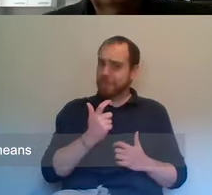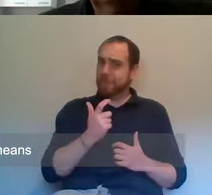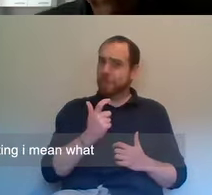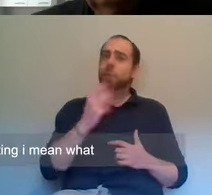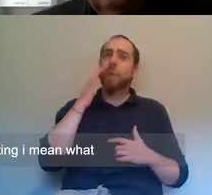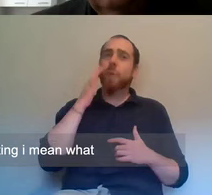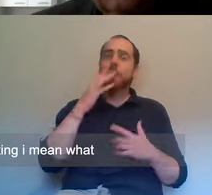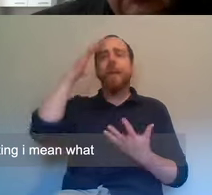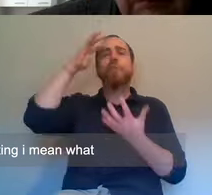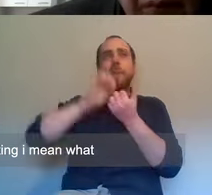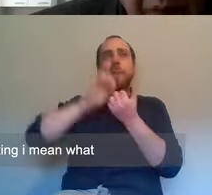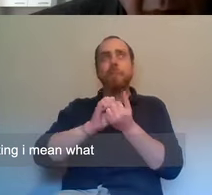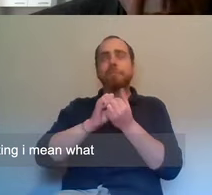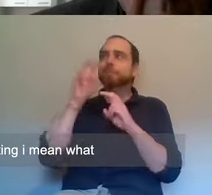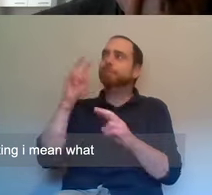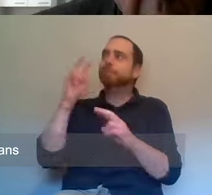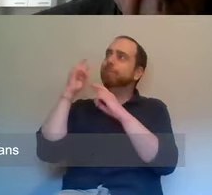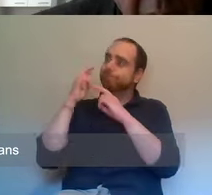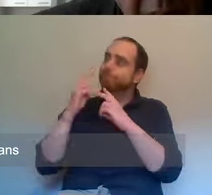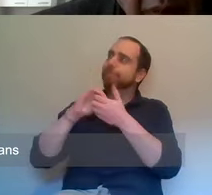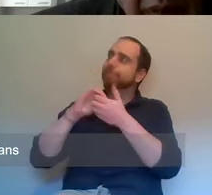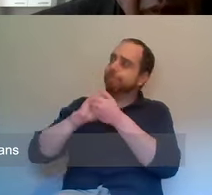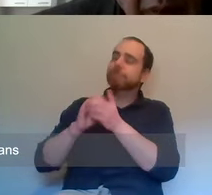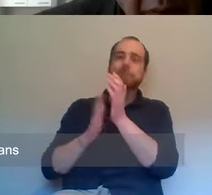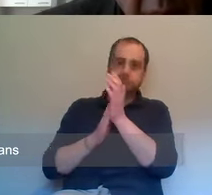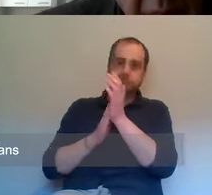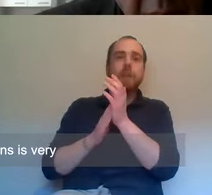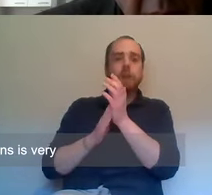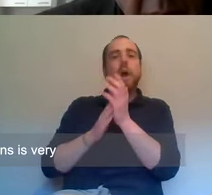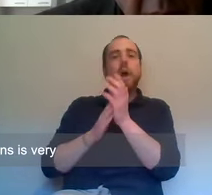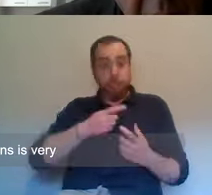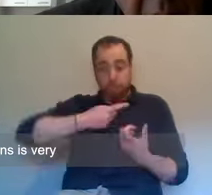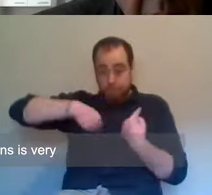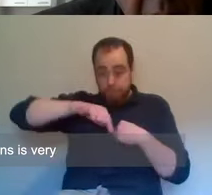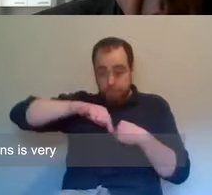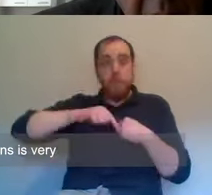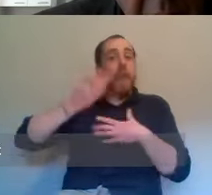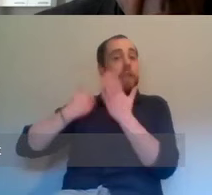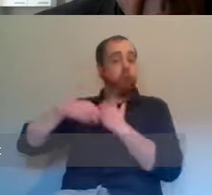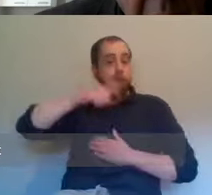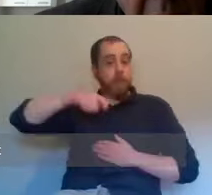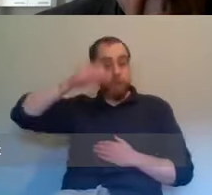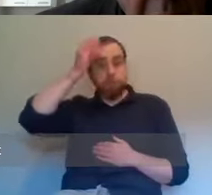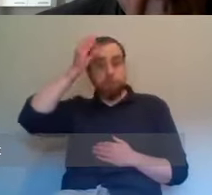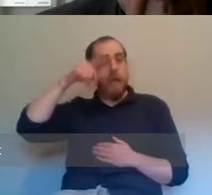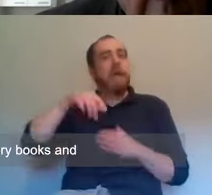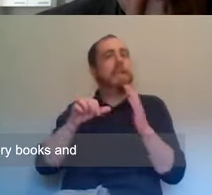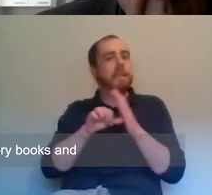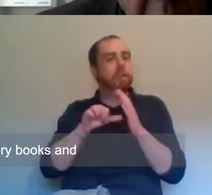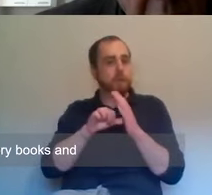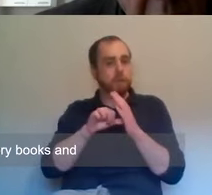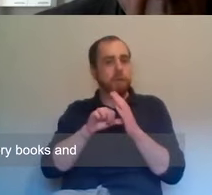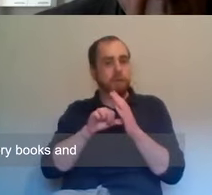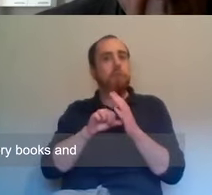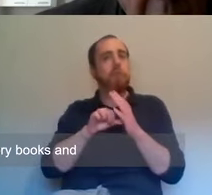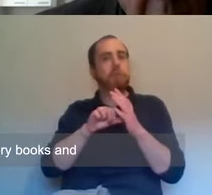what we're commemorating. I mean, what we do as historians, what we do as historians is very difficult to get to register beyond